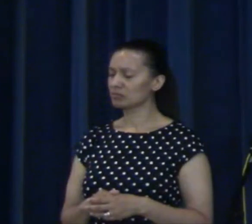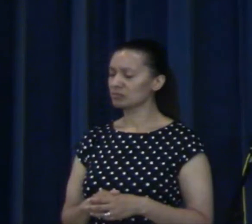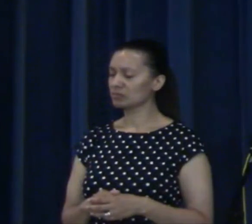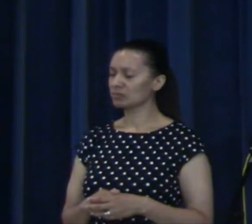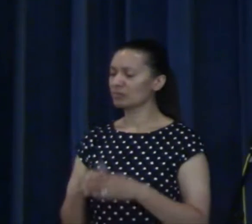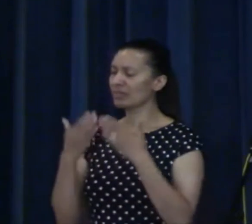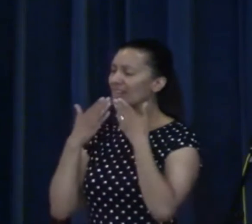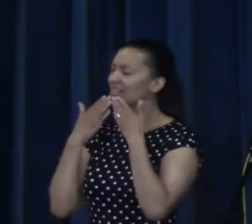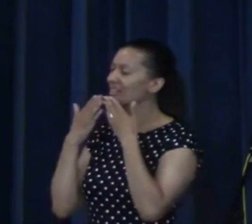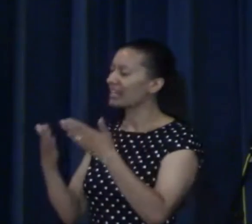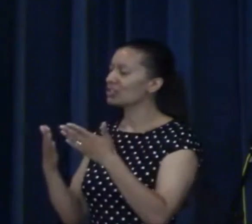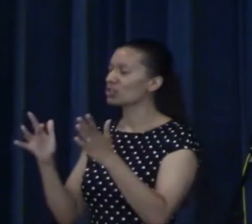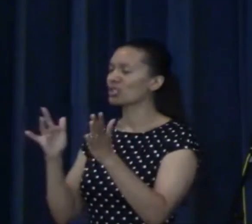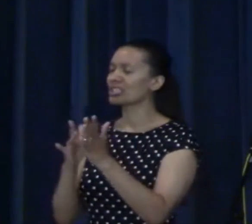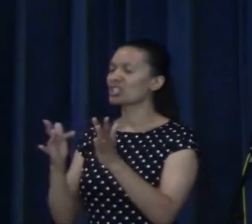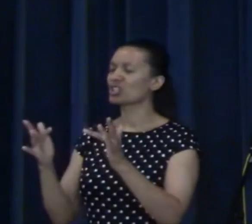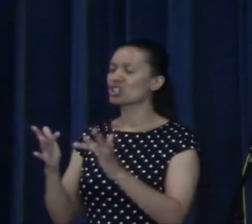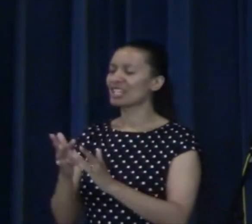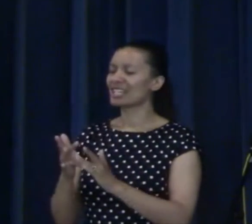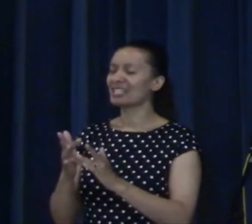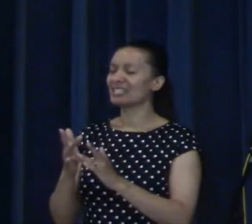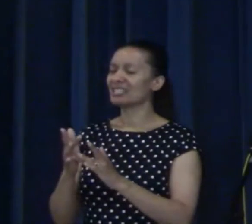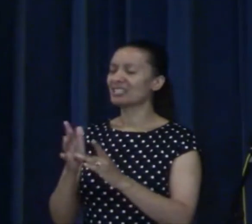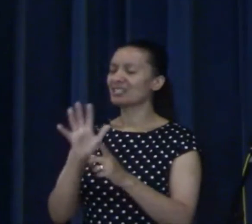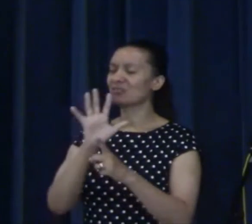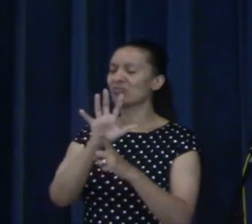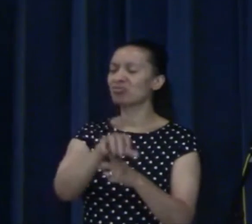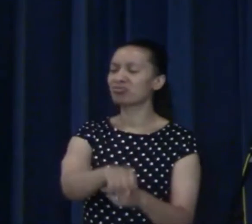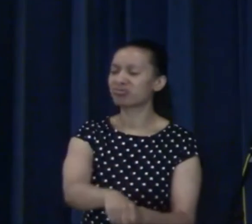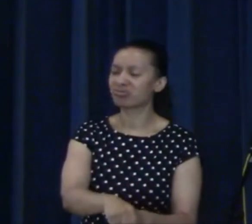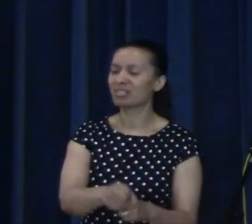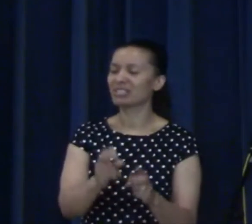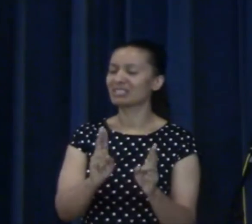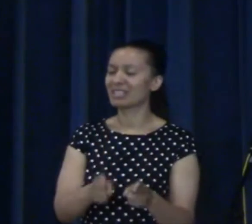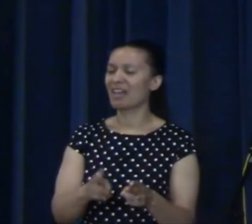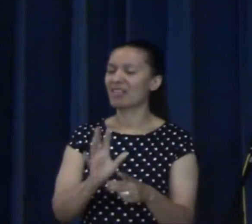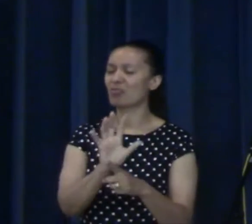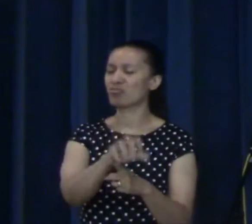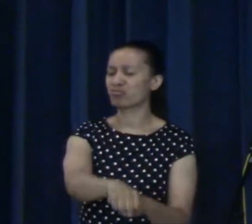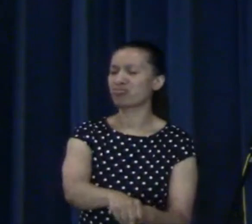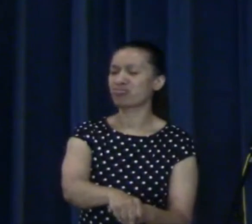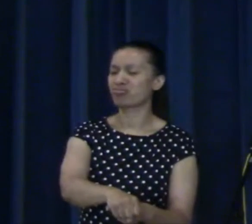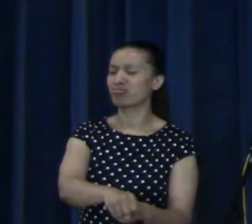Thank you that Jesus defeated death and rose again three days later.